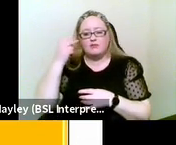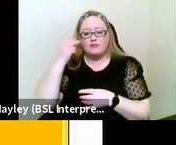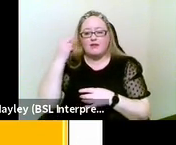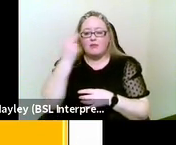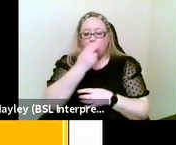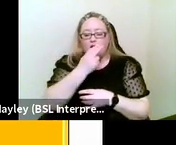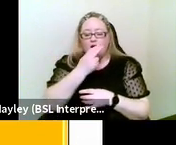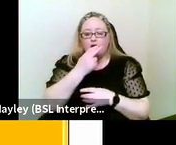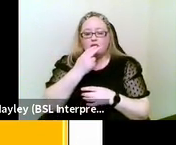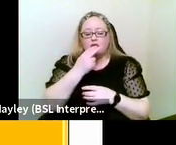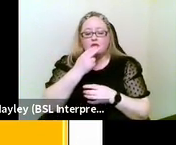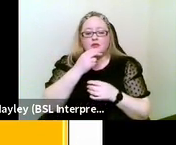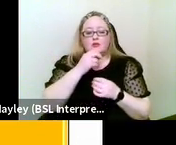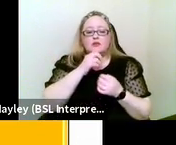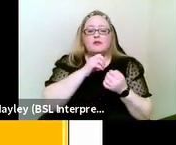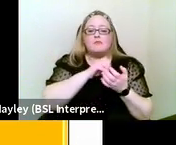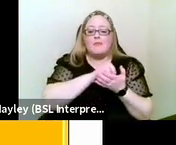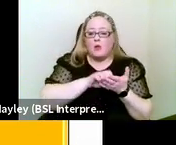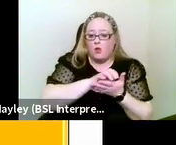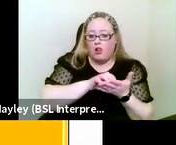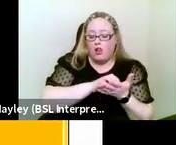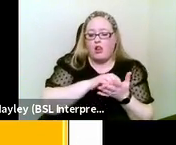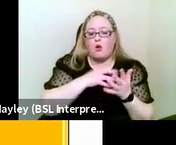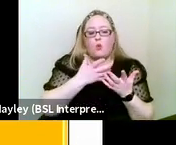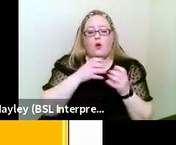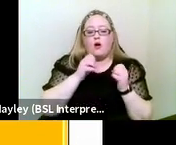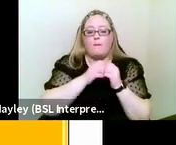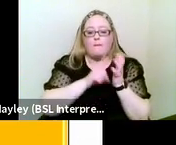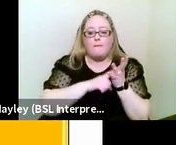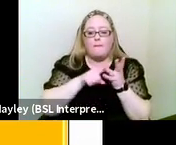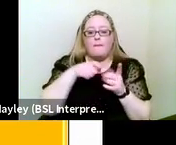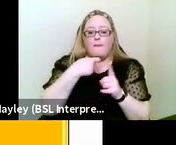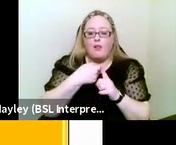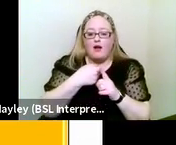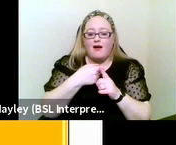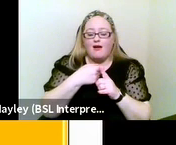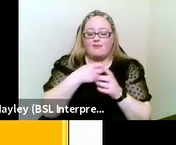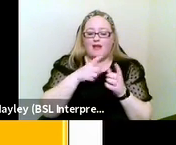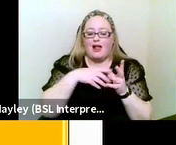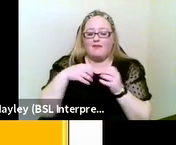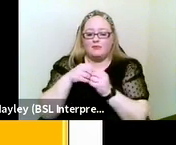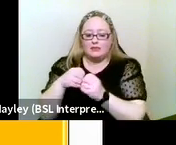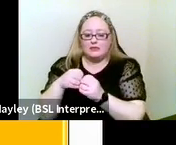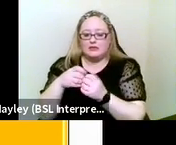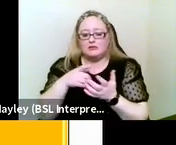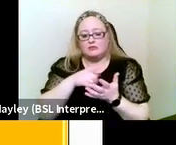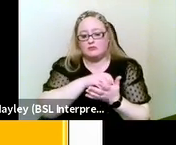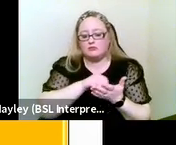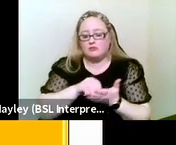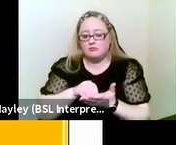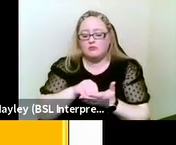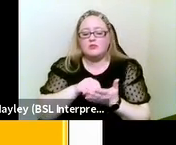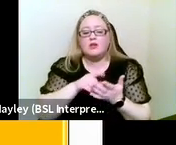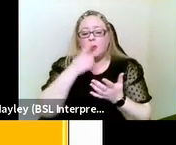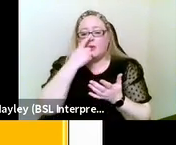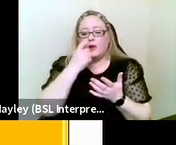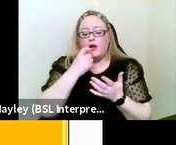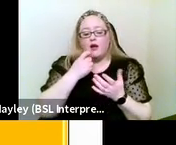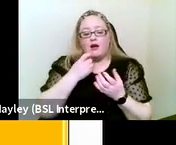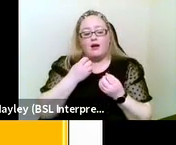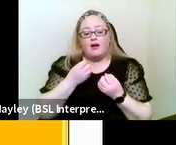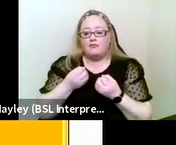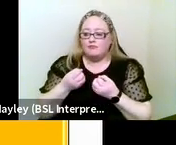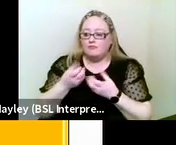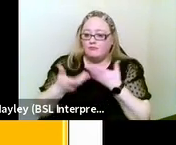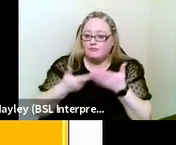or block alphabet, whilst that can convey what is being said, it's quite difficult, isn't it, to convey the